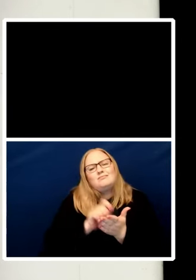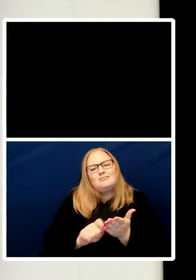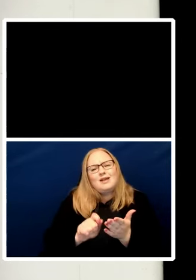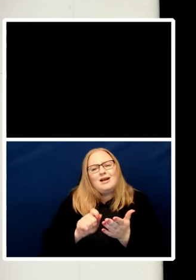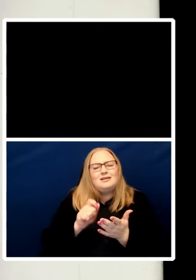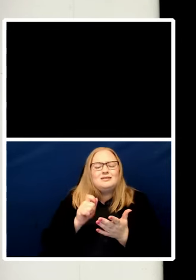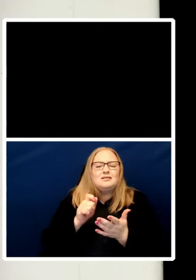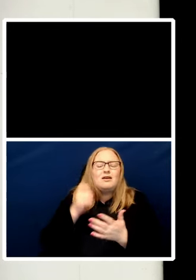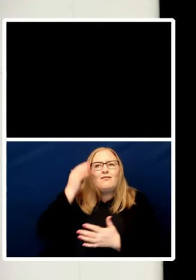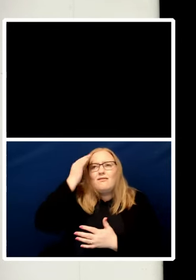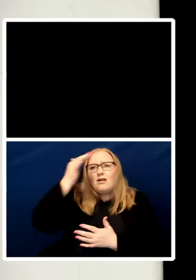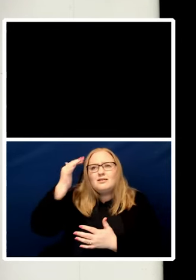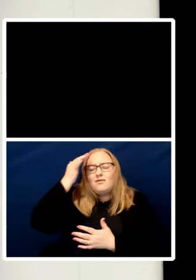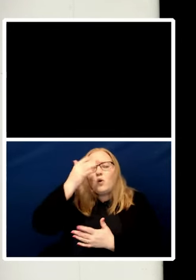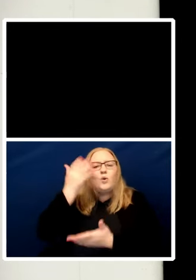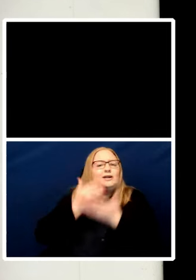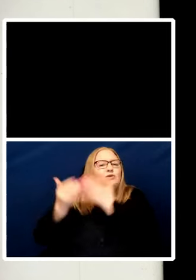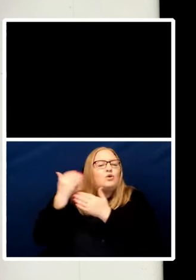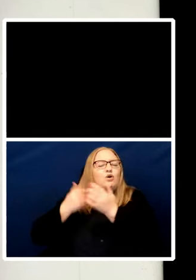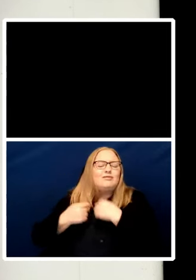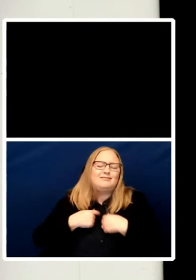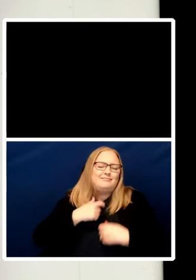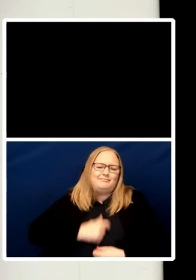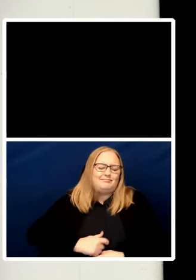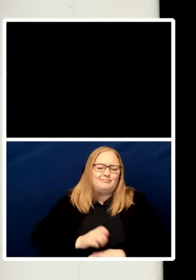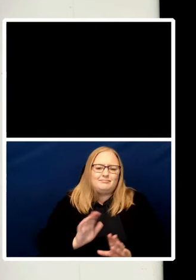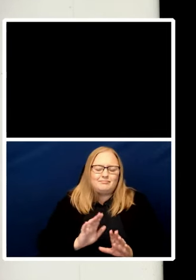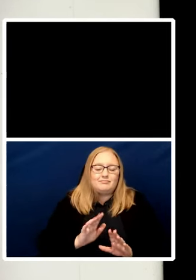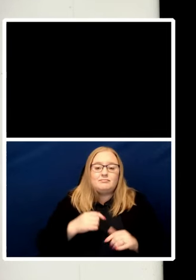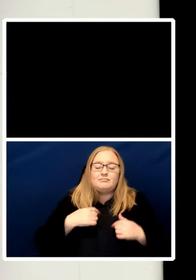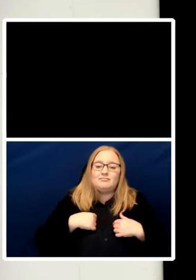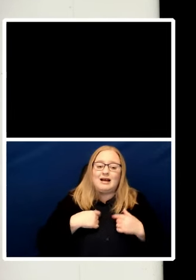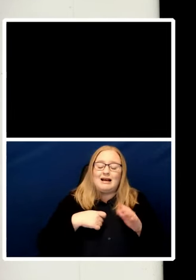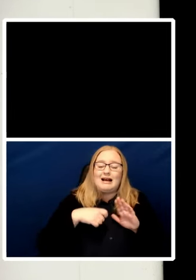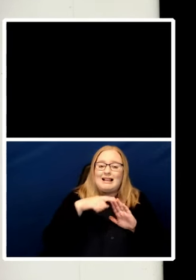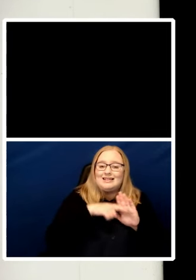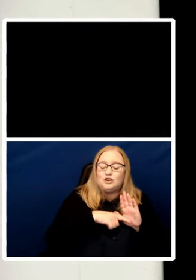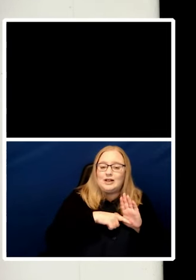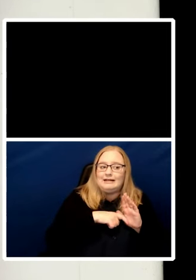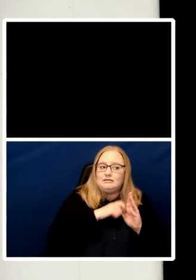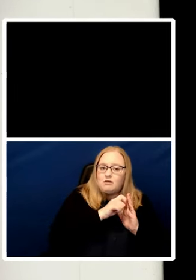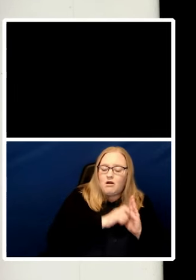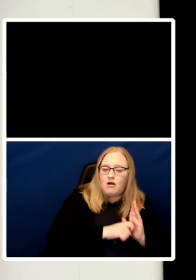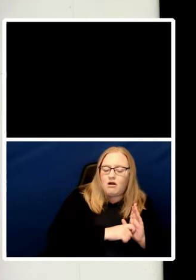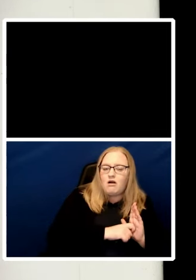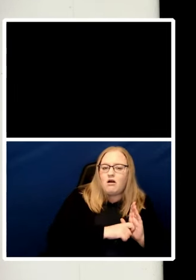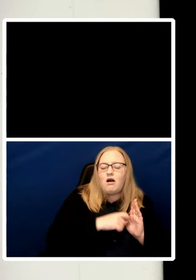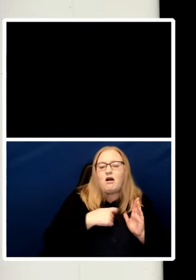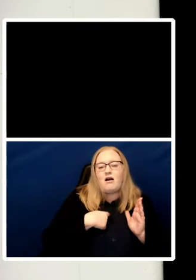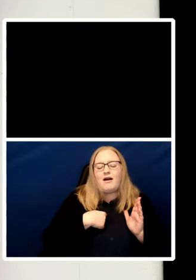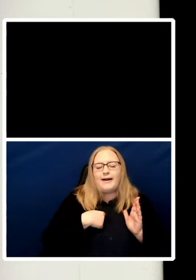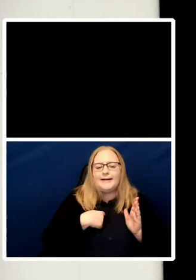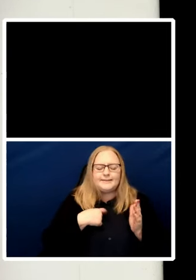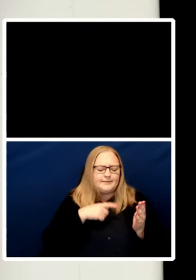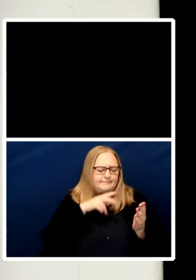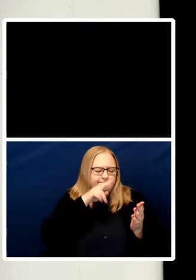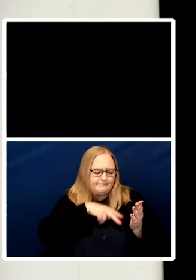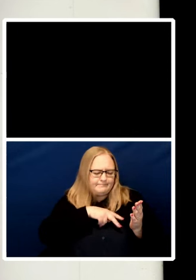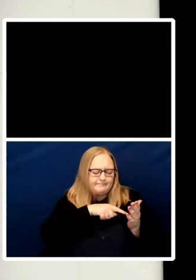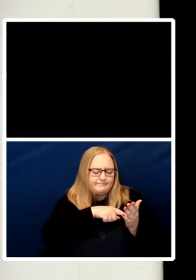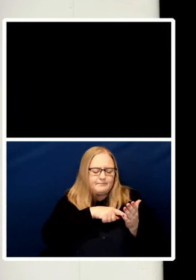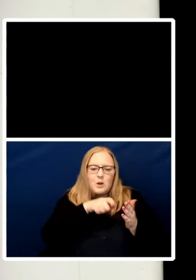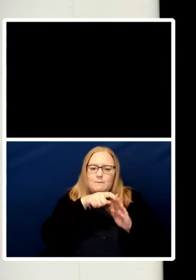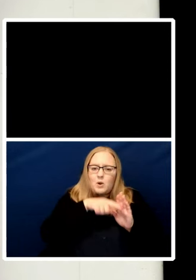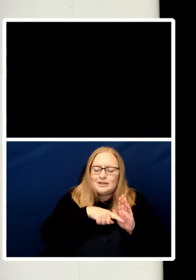between laws and policies with which I disagree and those which seem clearly to violate